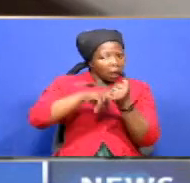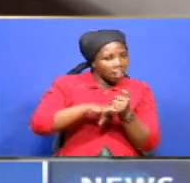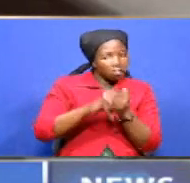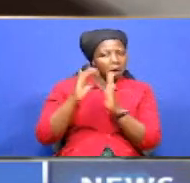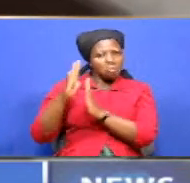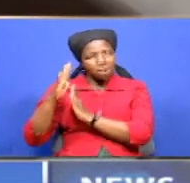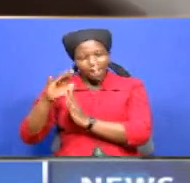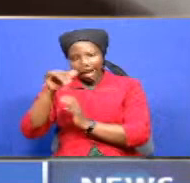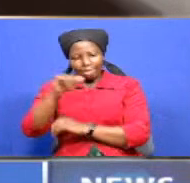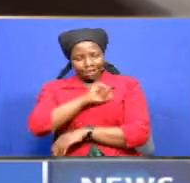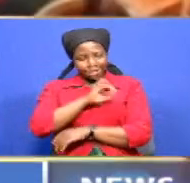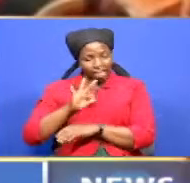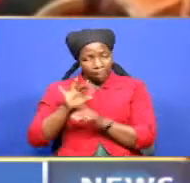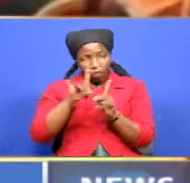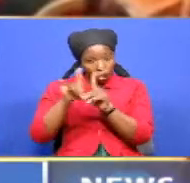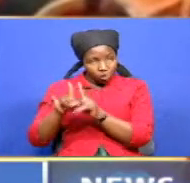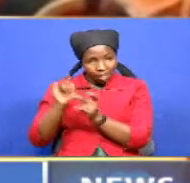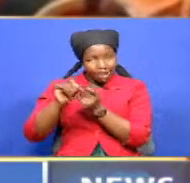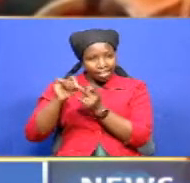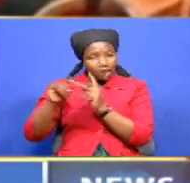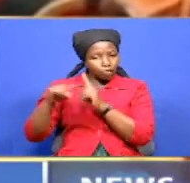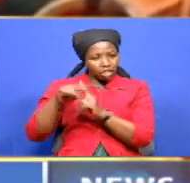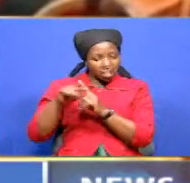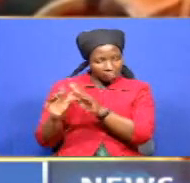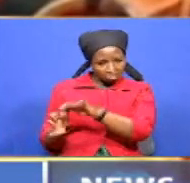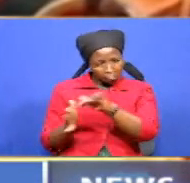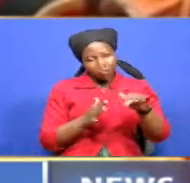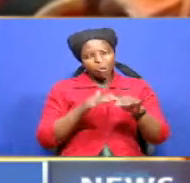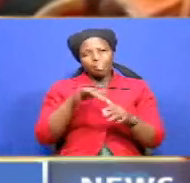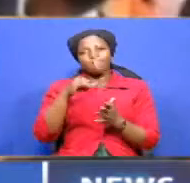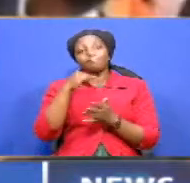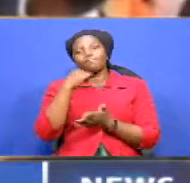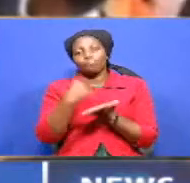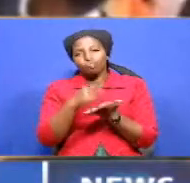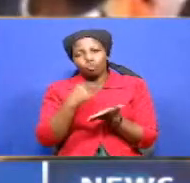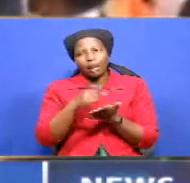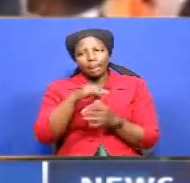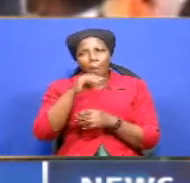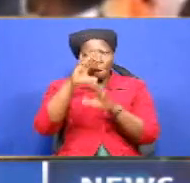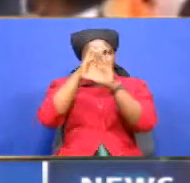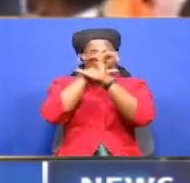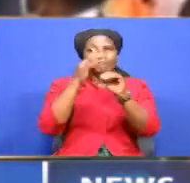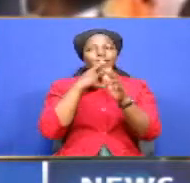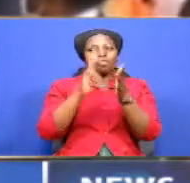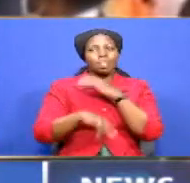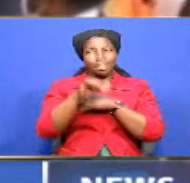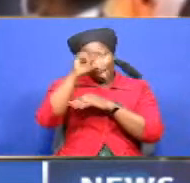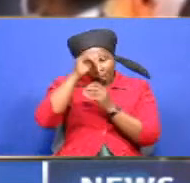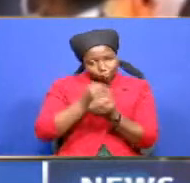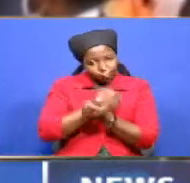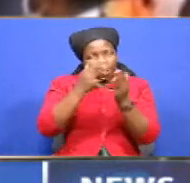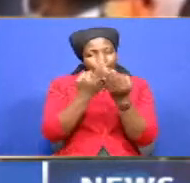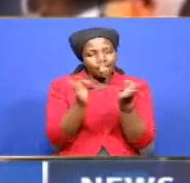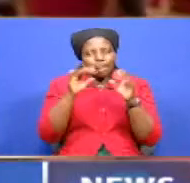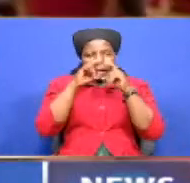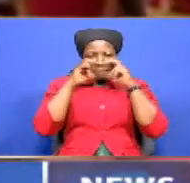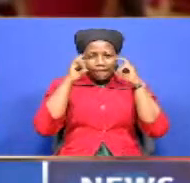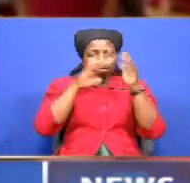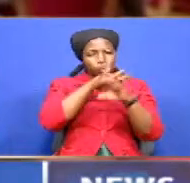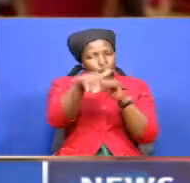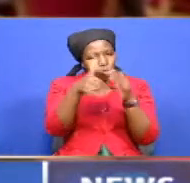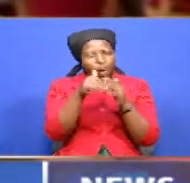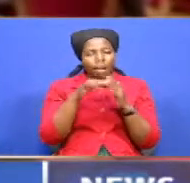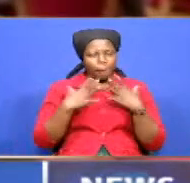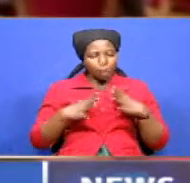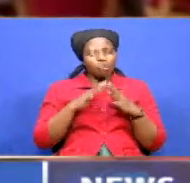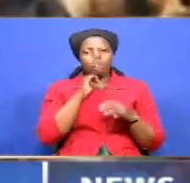also tested positive. And Uganda's President Yoeri Museveni says his government will distribute free masks to all citizens aged above six years